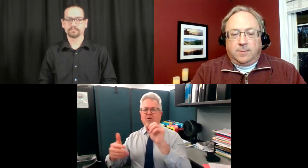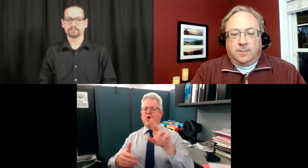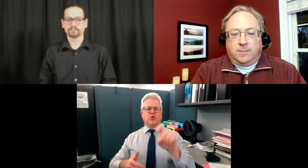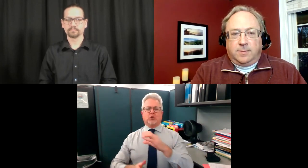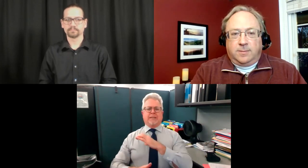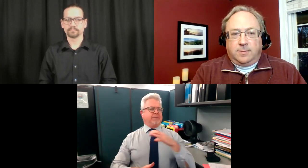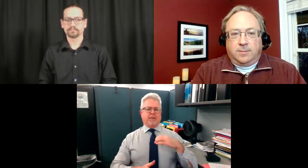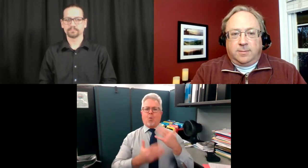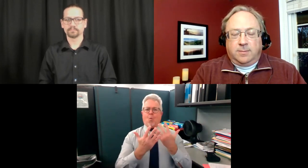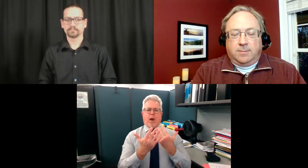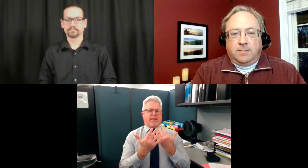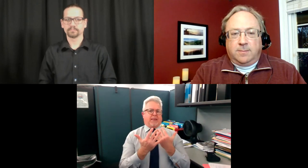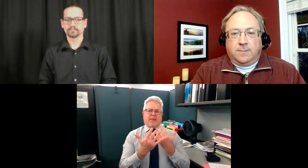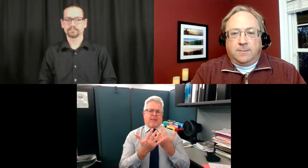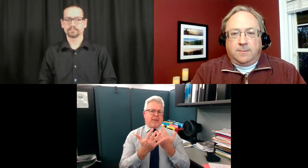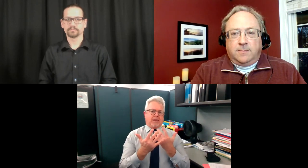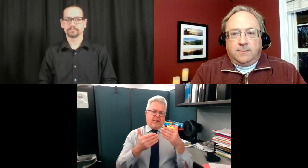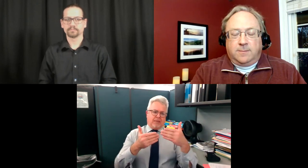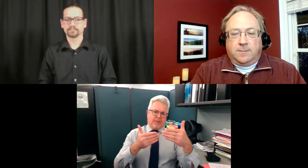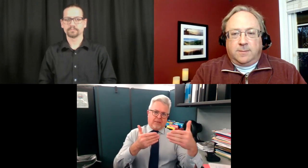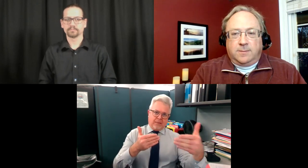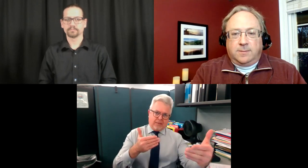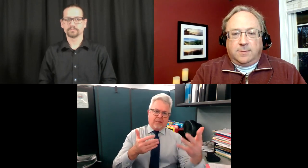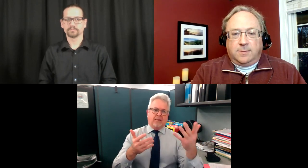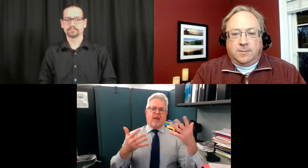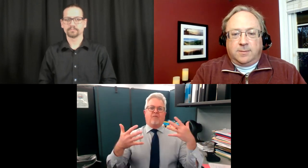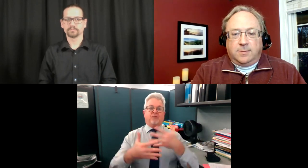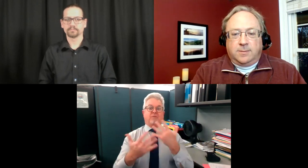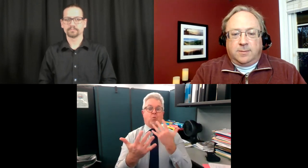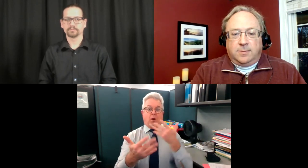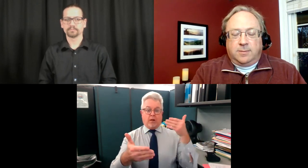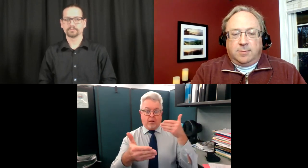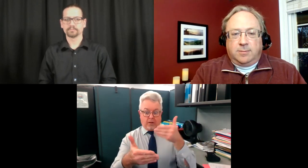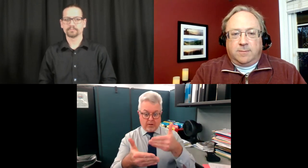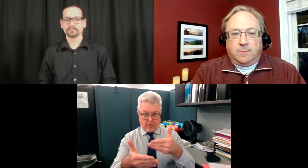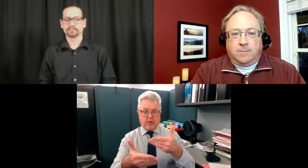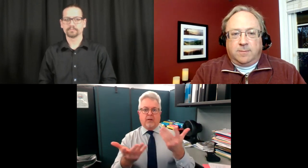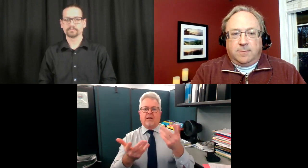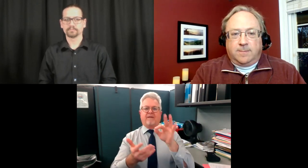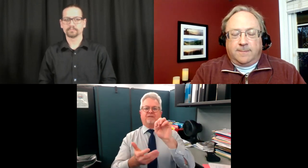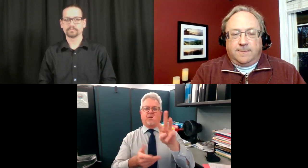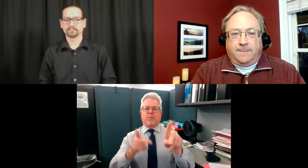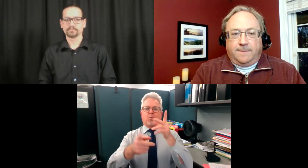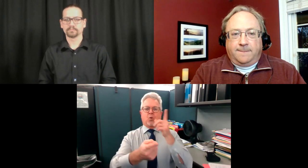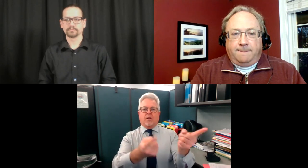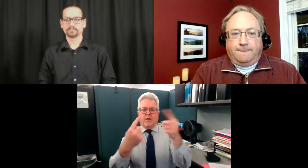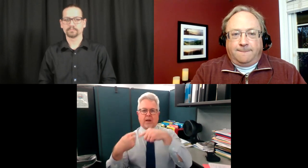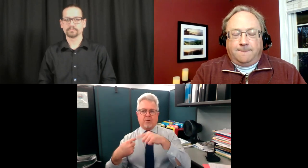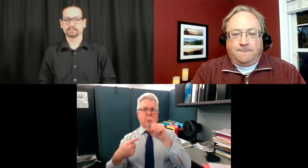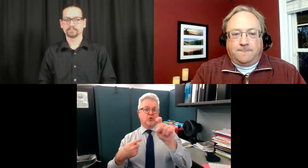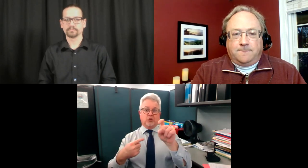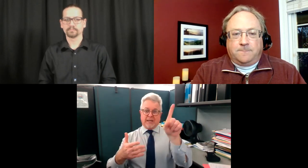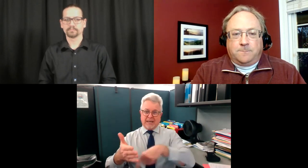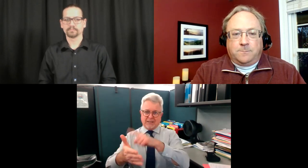to be advertising for this conference so the question is should we advertise about the conference that's going to take